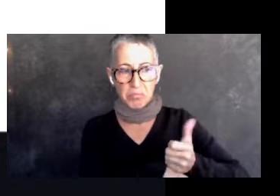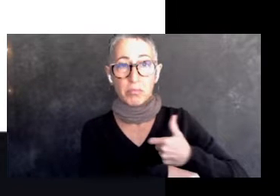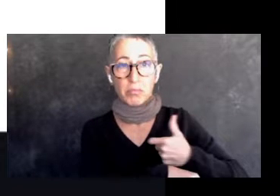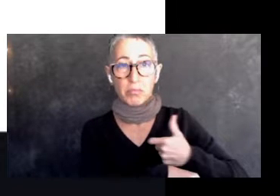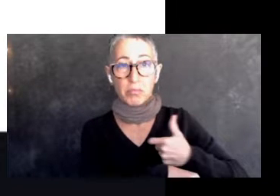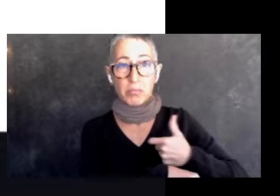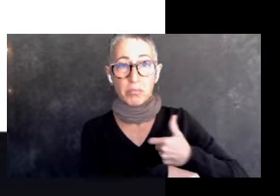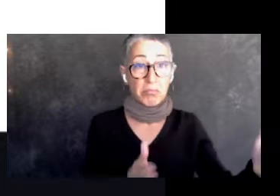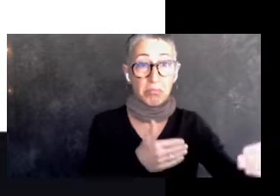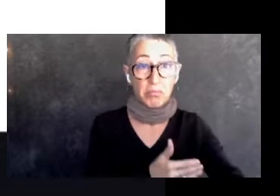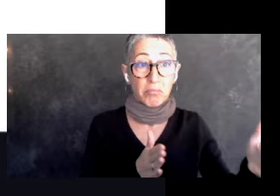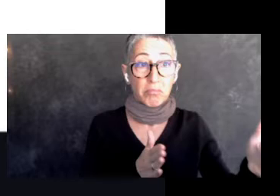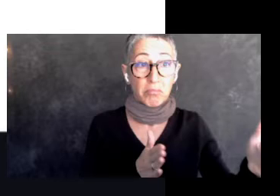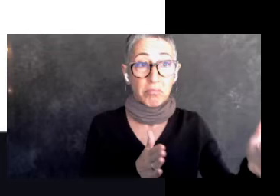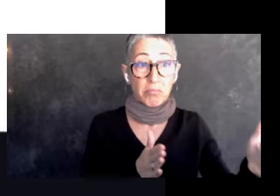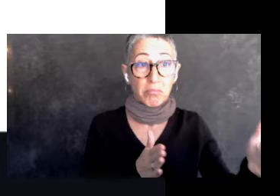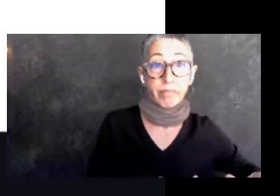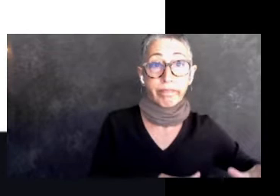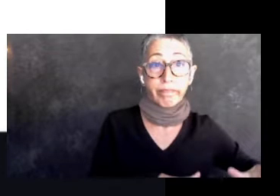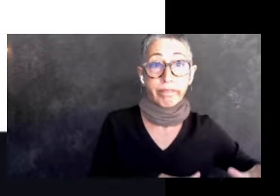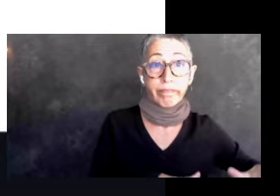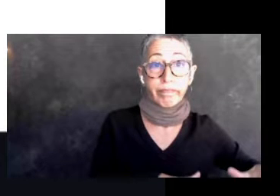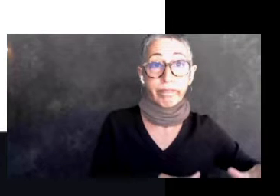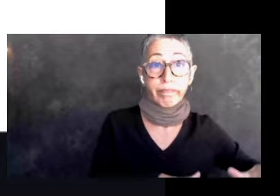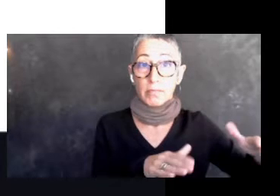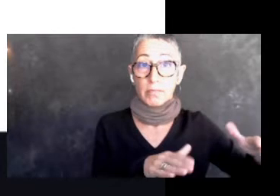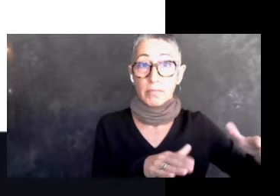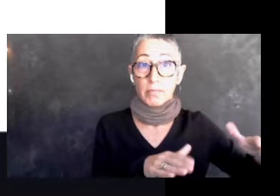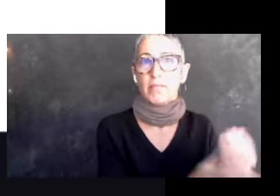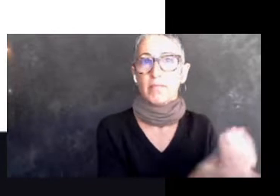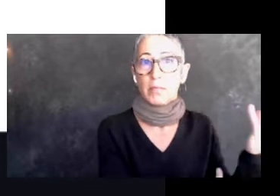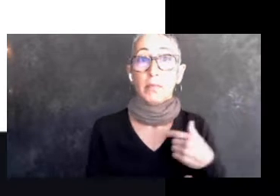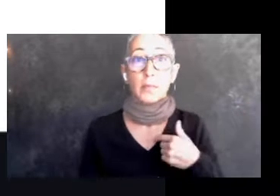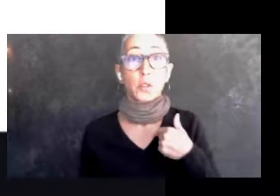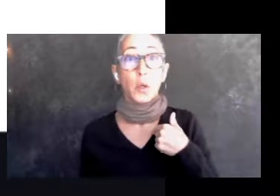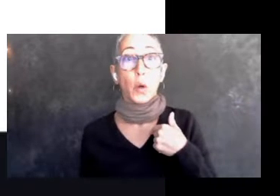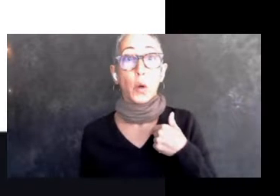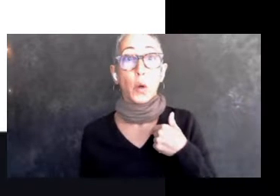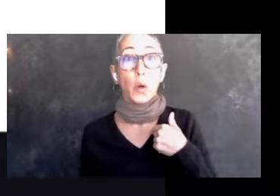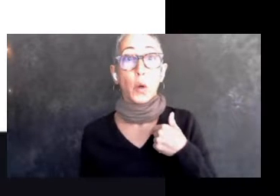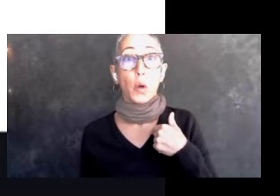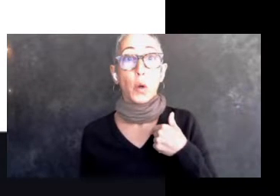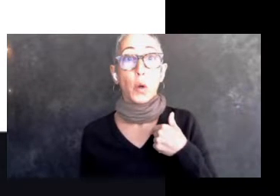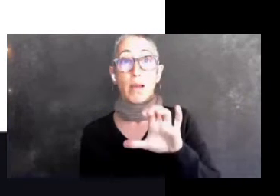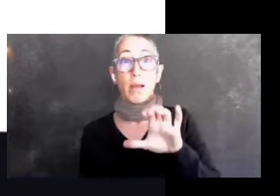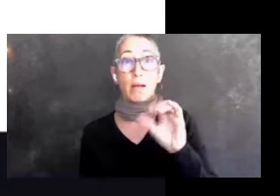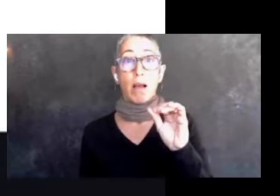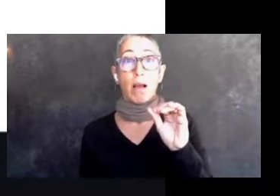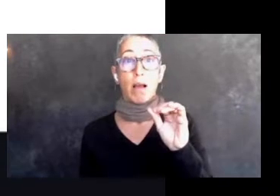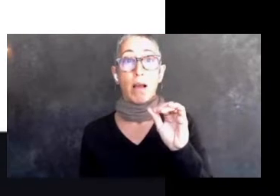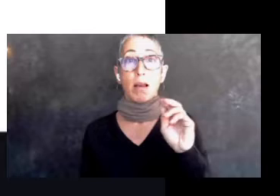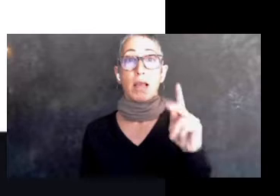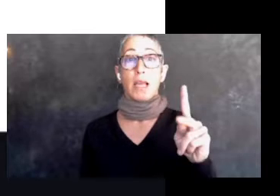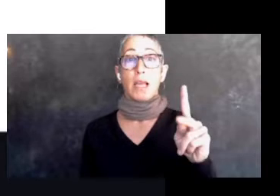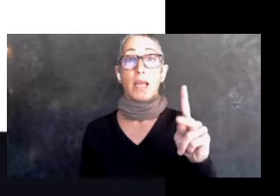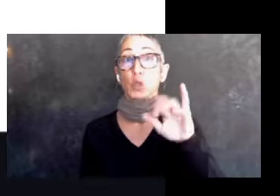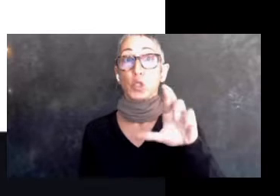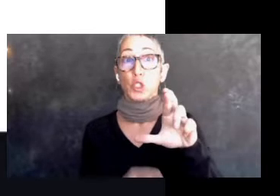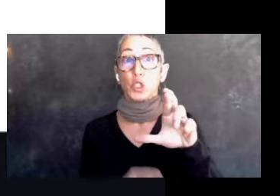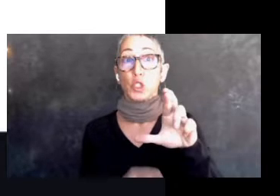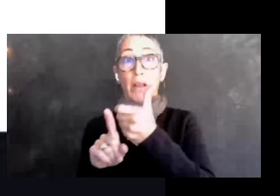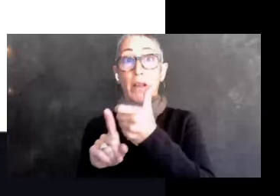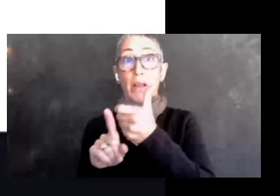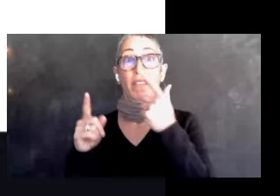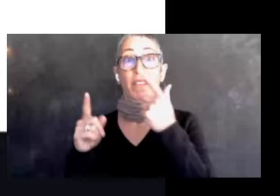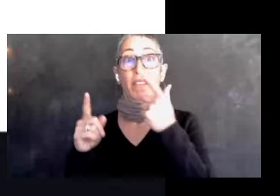from the producers of, uh, the Harry show from Harry Connick Jr. And they wanted to, uh,